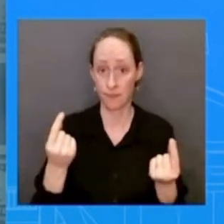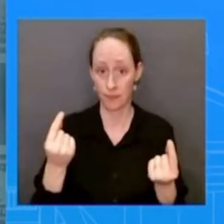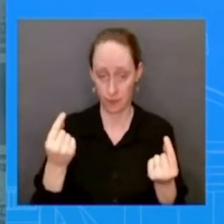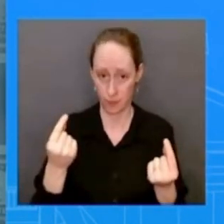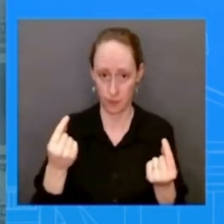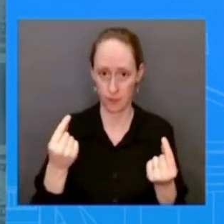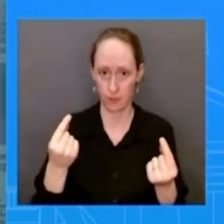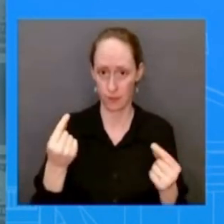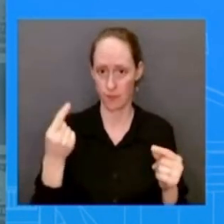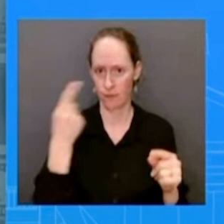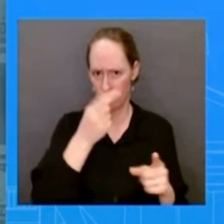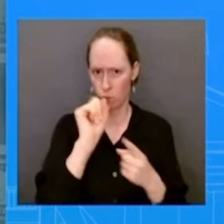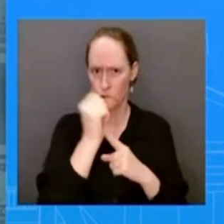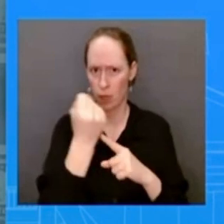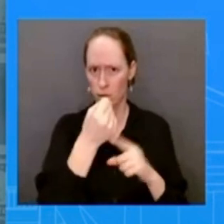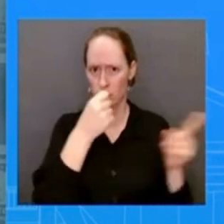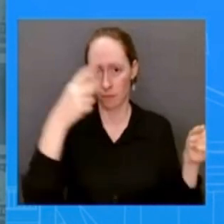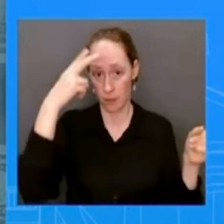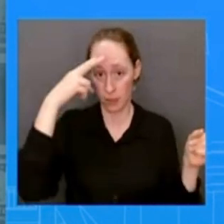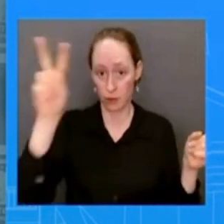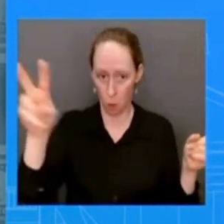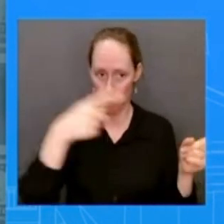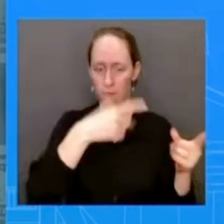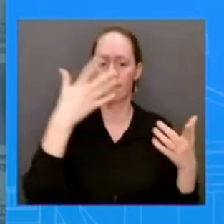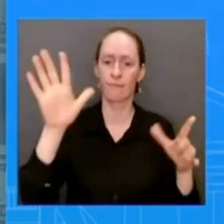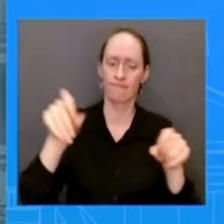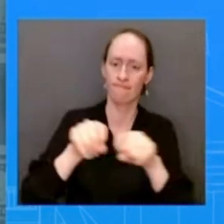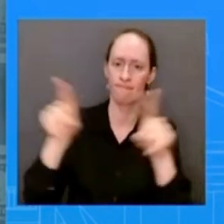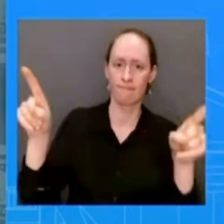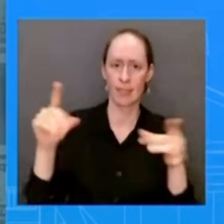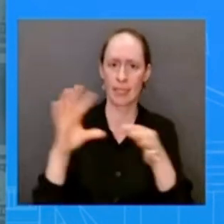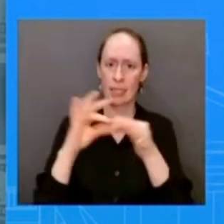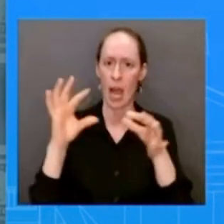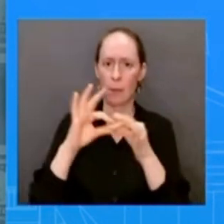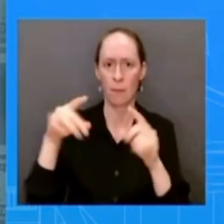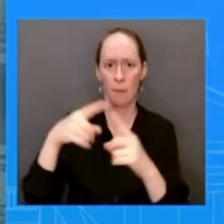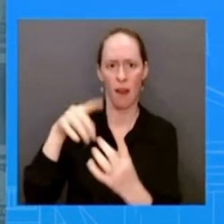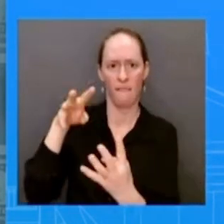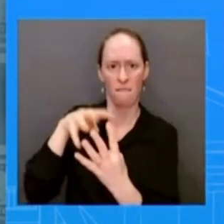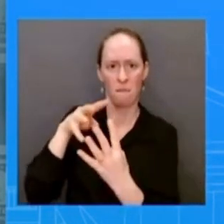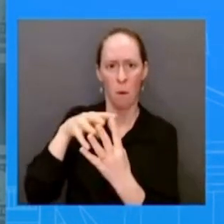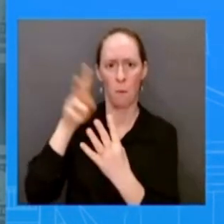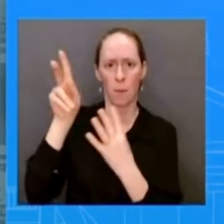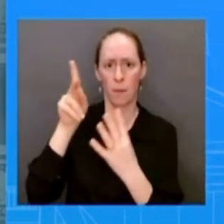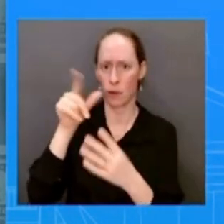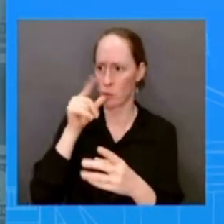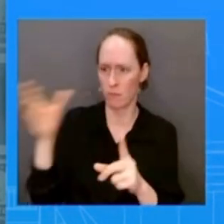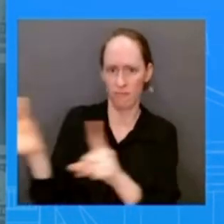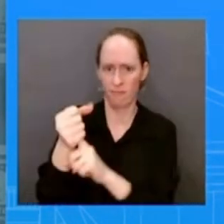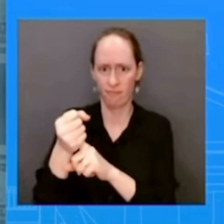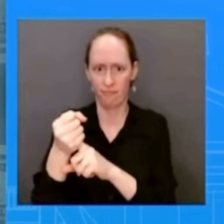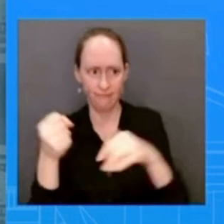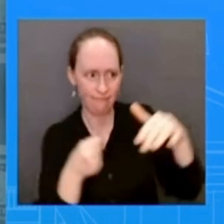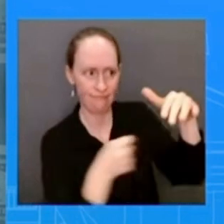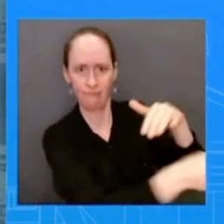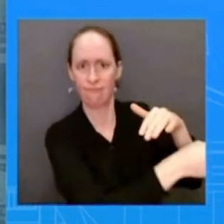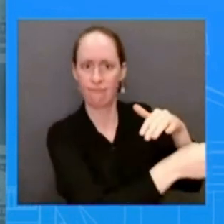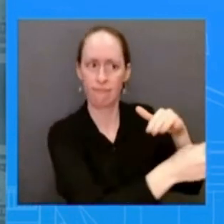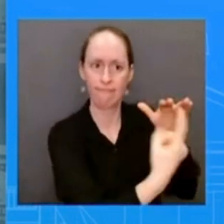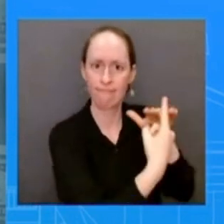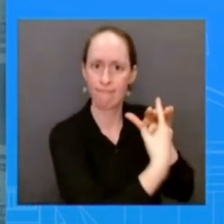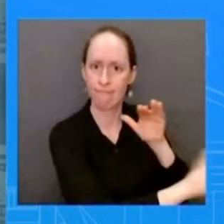mexico we're still working with mexican officials to learn more and to have all americans return to the united states